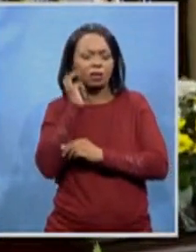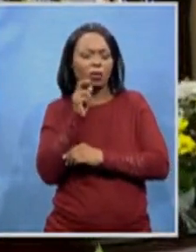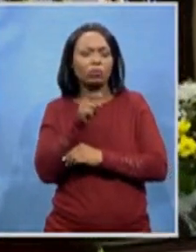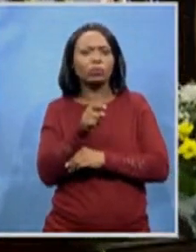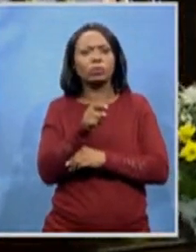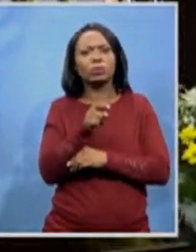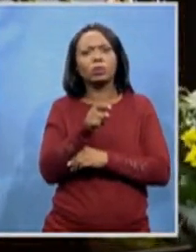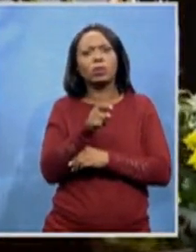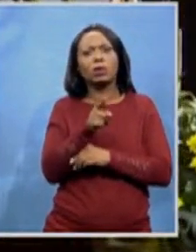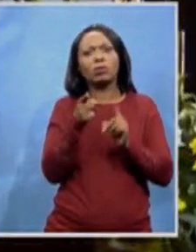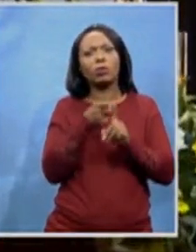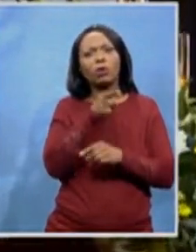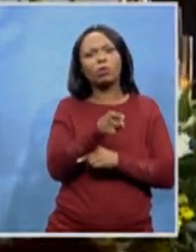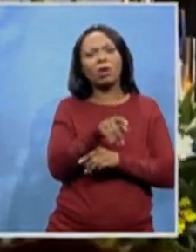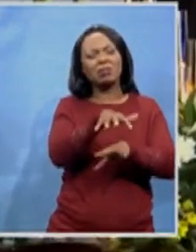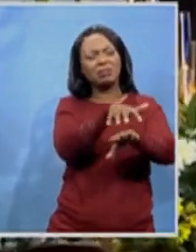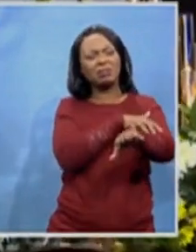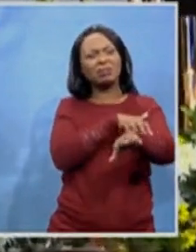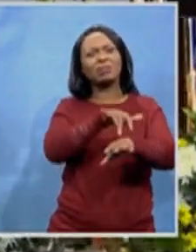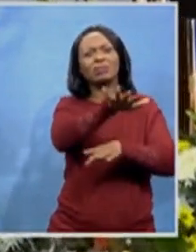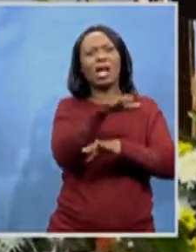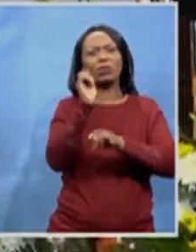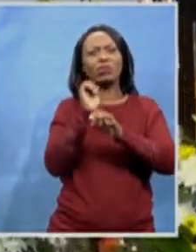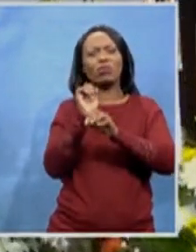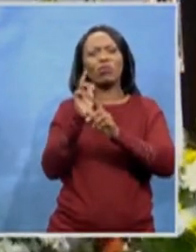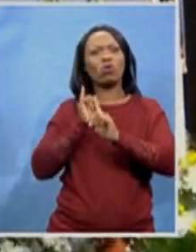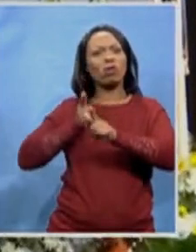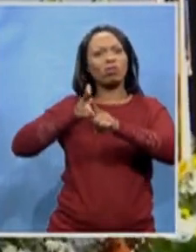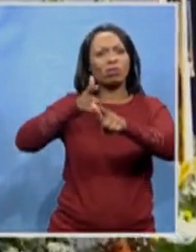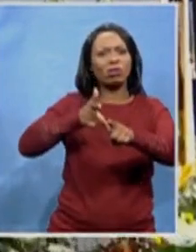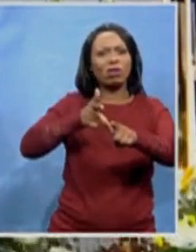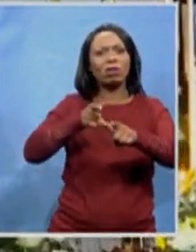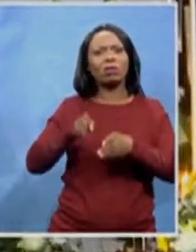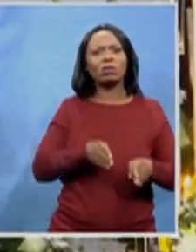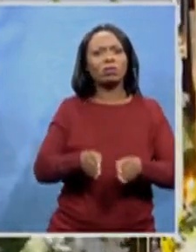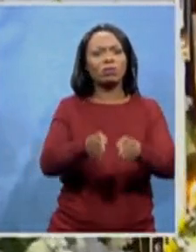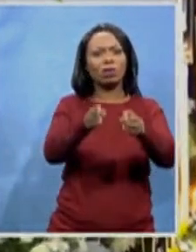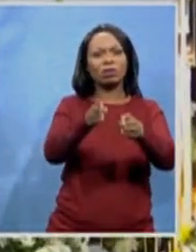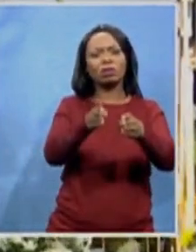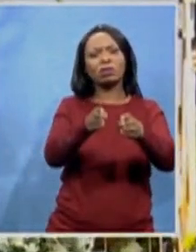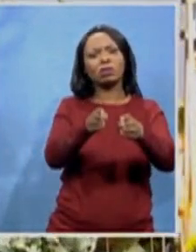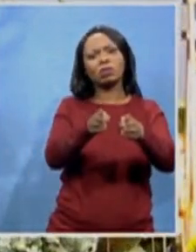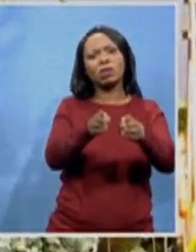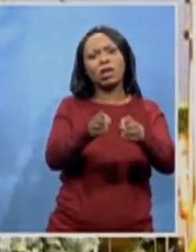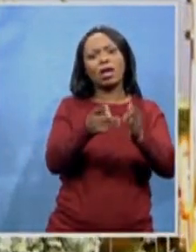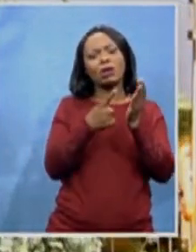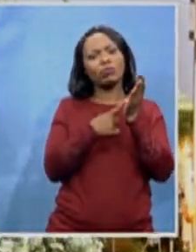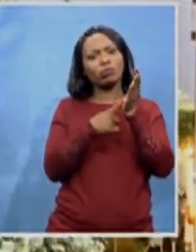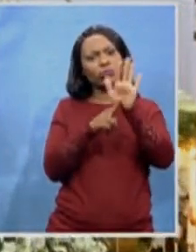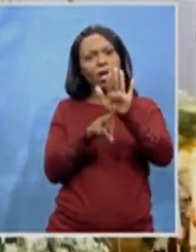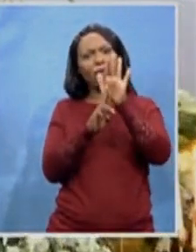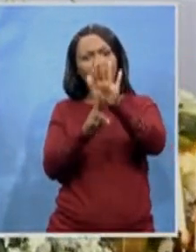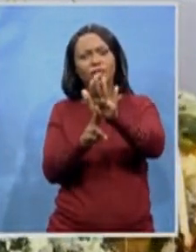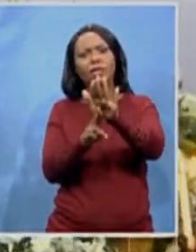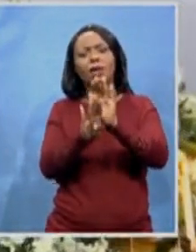of the streets, replacing what was then a bubblegum music. Like rap and hip-hop